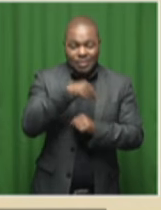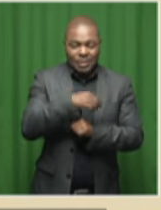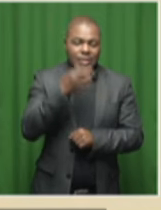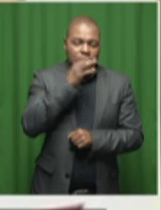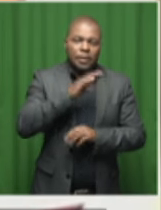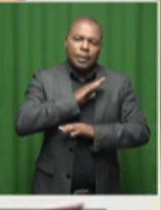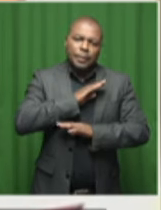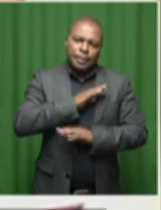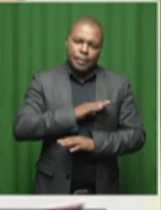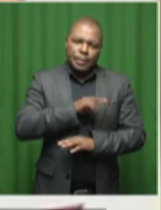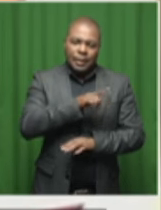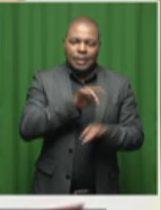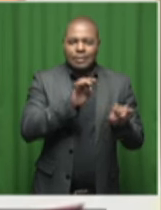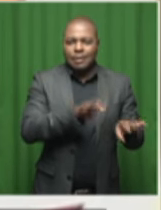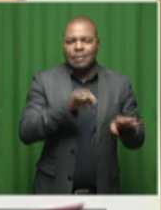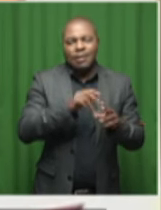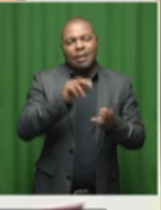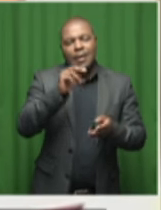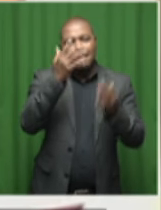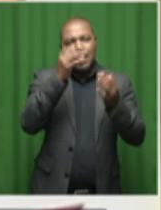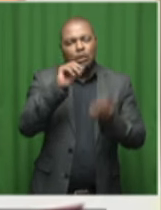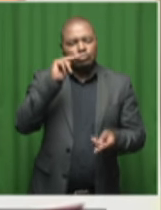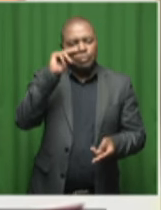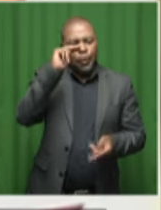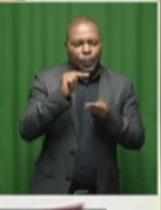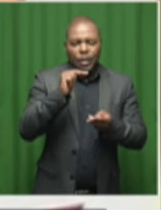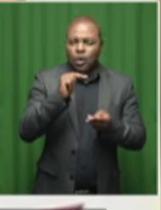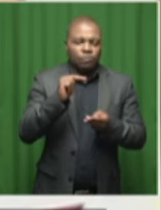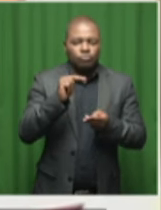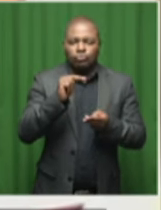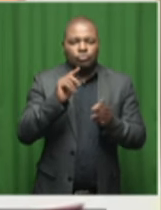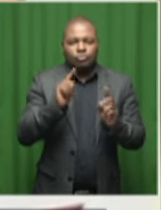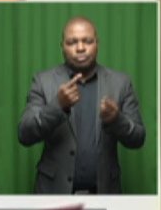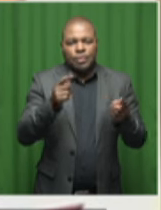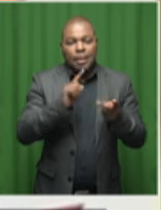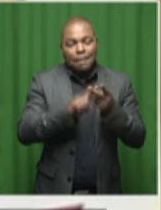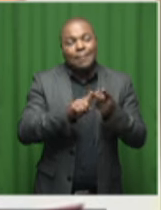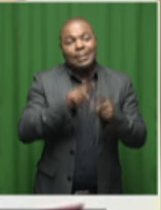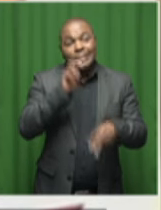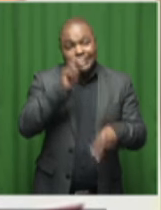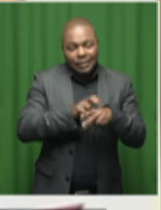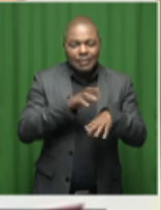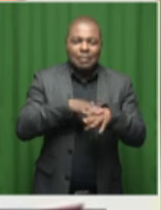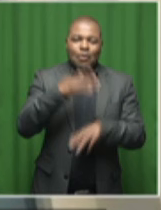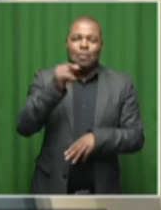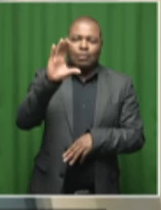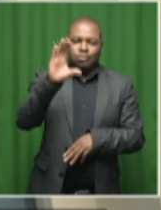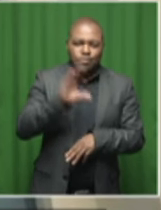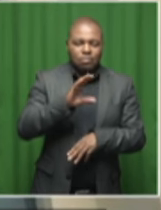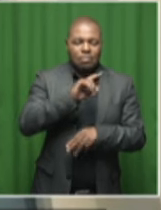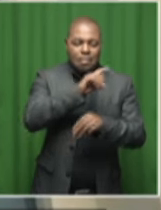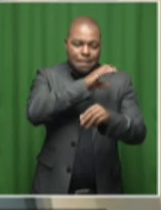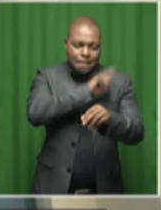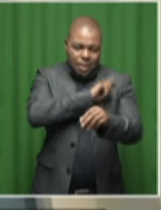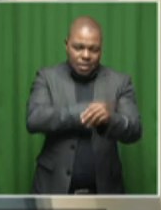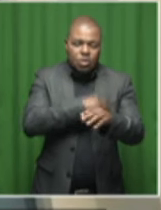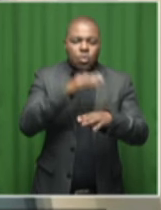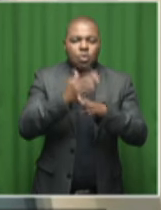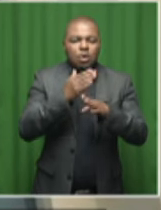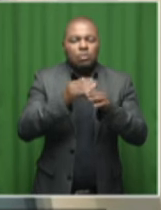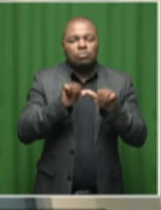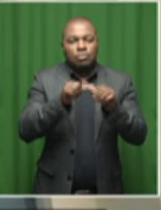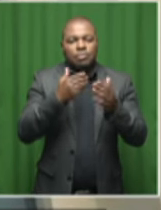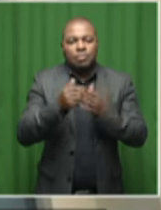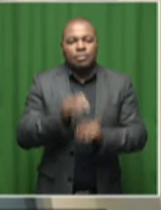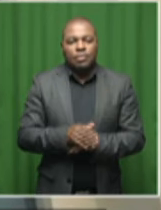relieved it will not suffer budget cuts, but it says it needs more money to fulfil its mandate. We need